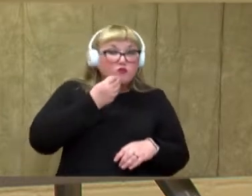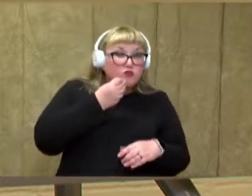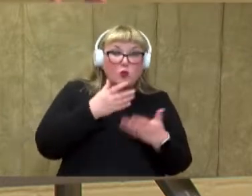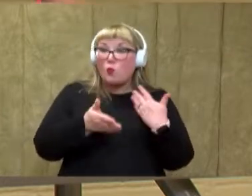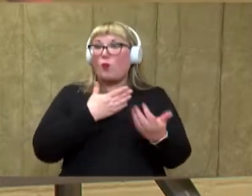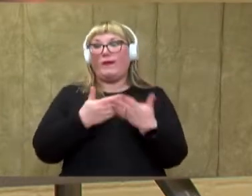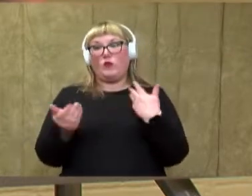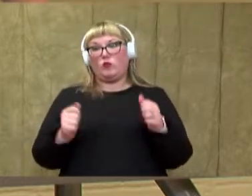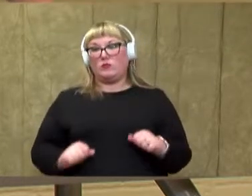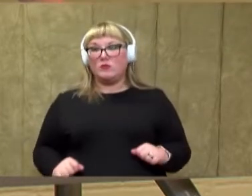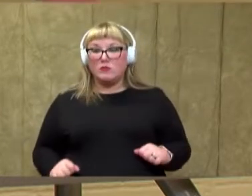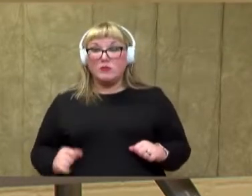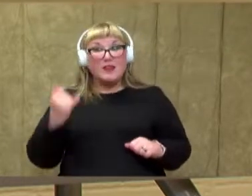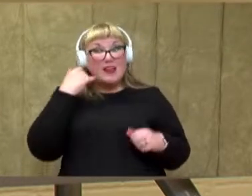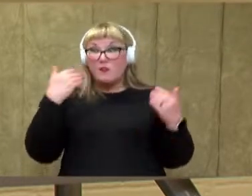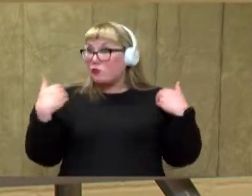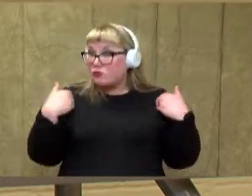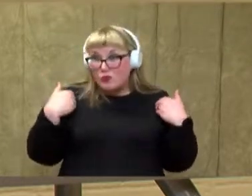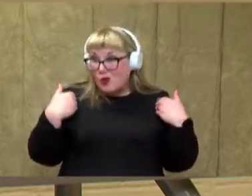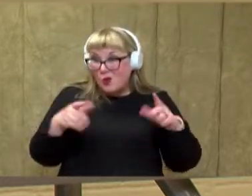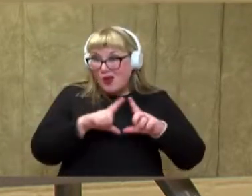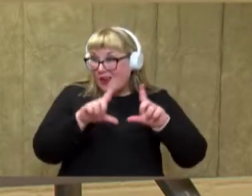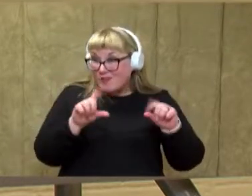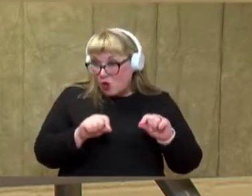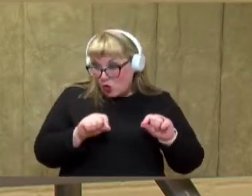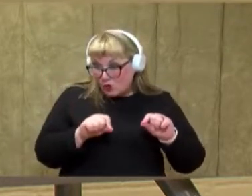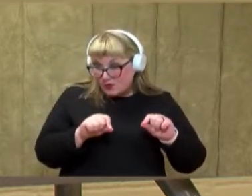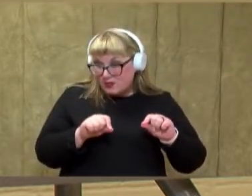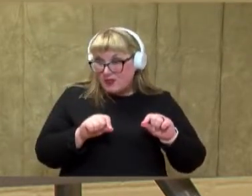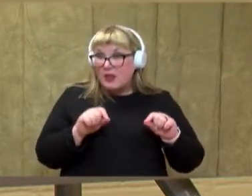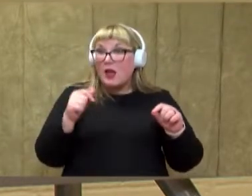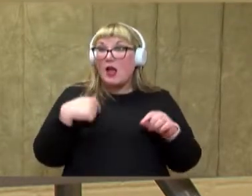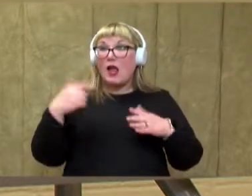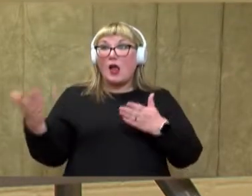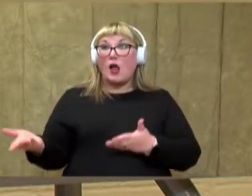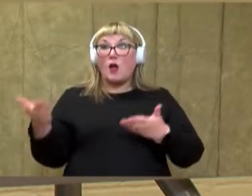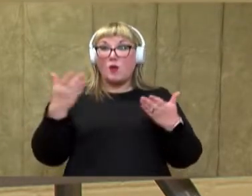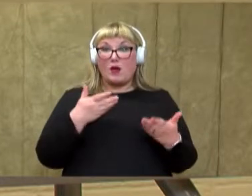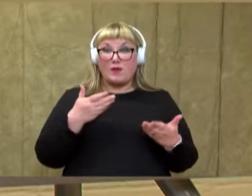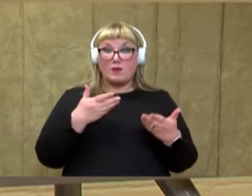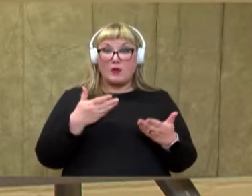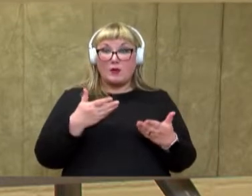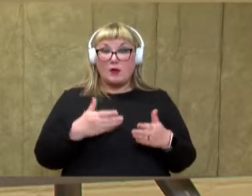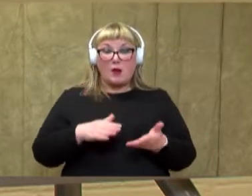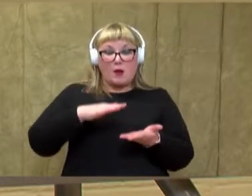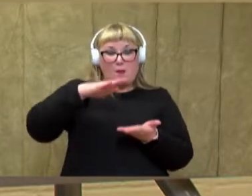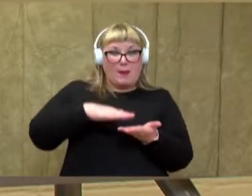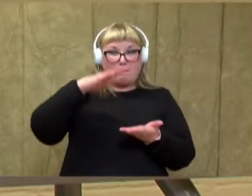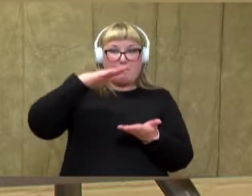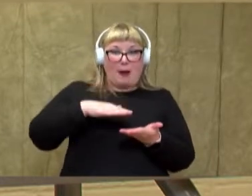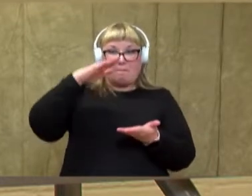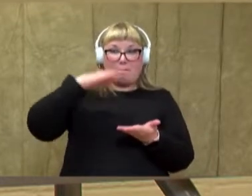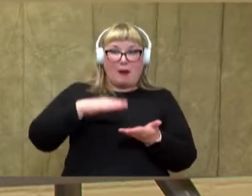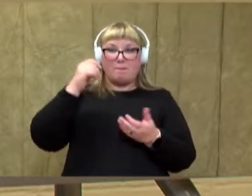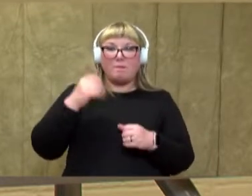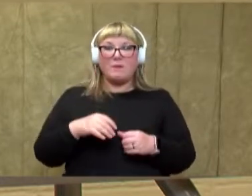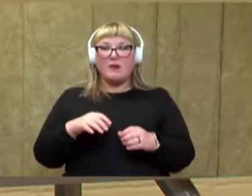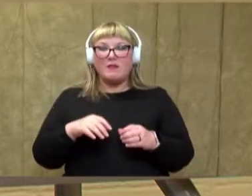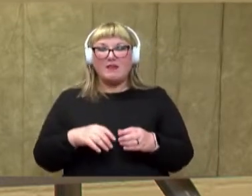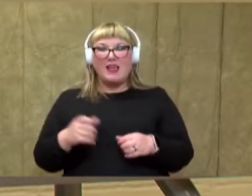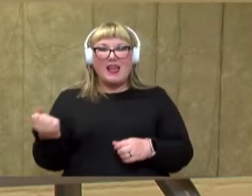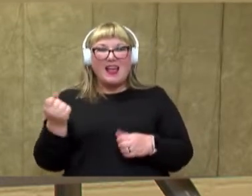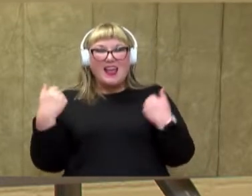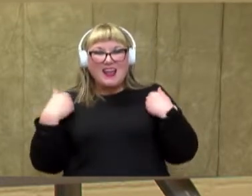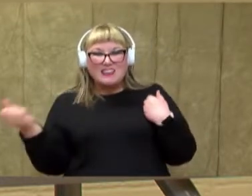home. If you don't have playing cards, I've brought a fun little dice popper that I got out of a game at home too.